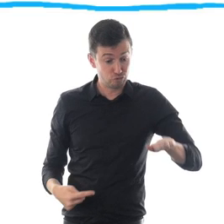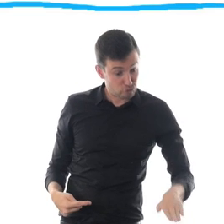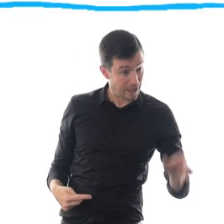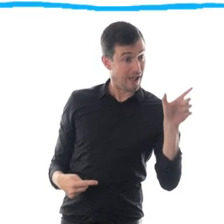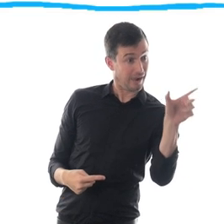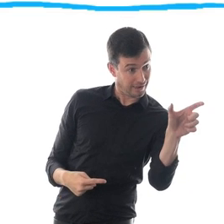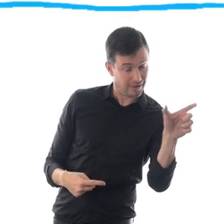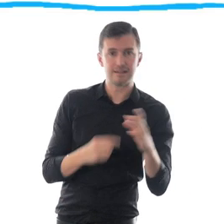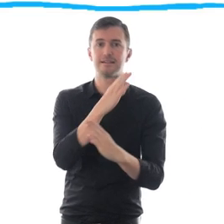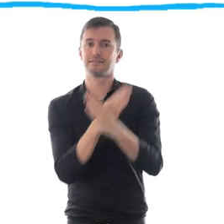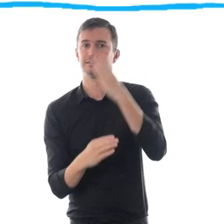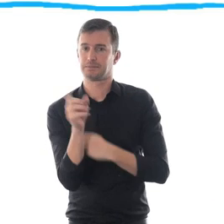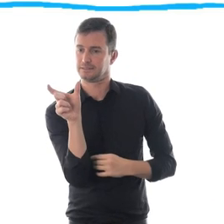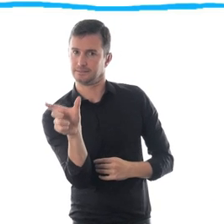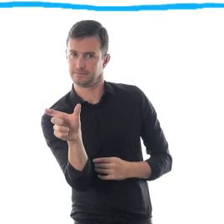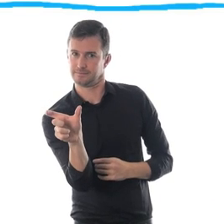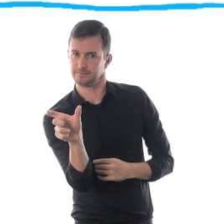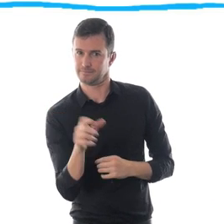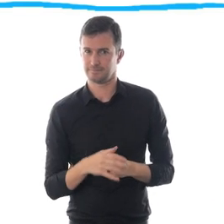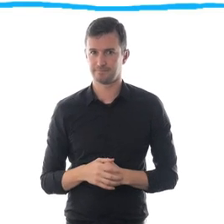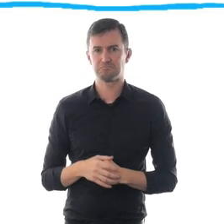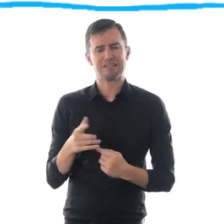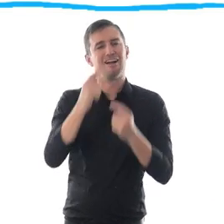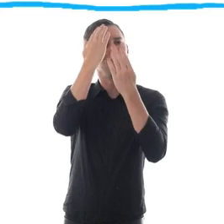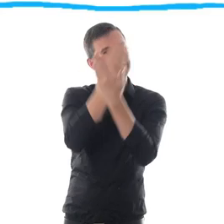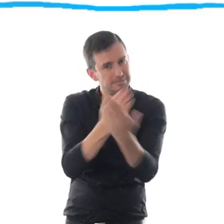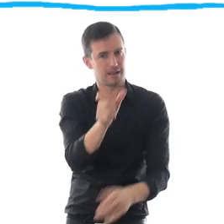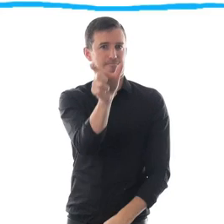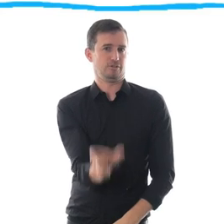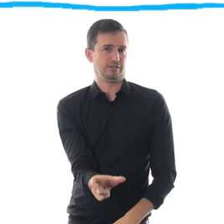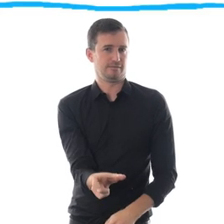discapacidad. It takes a few more words, but it shows respect.